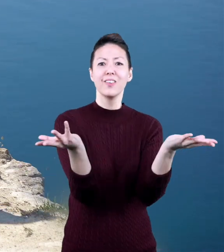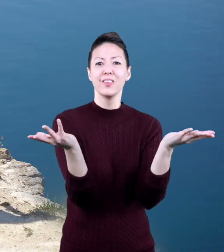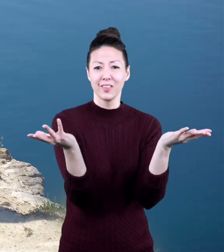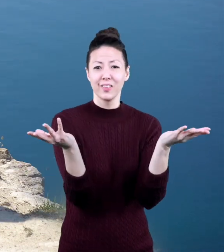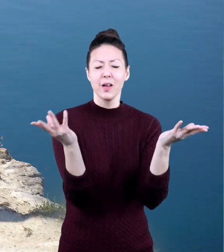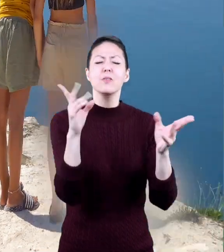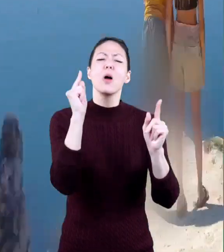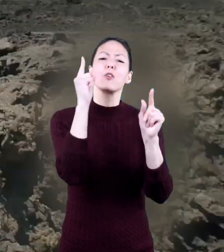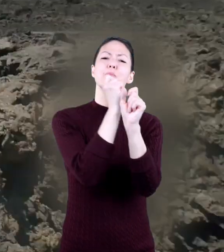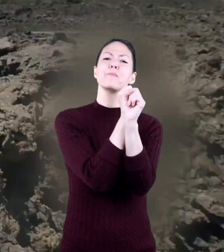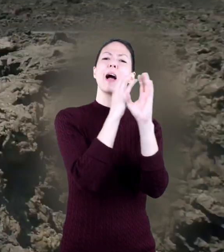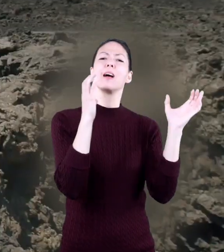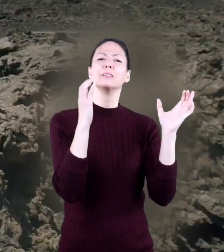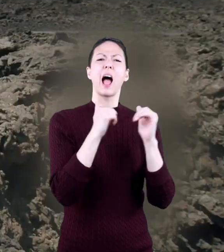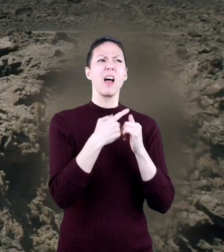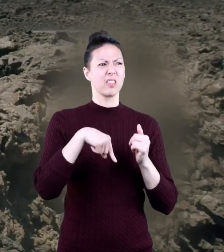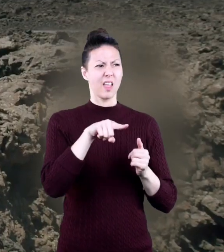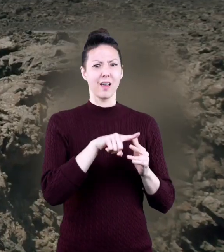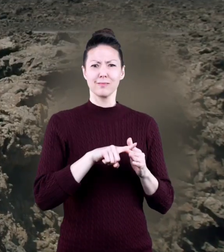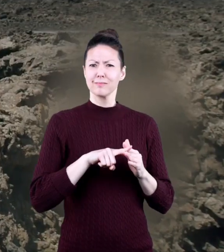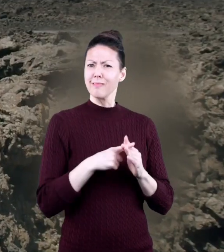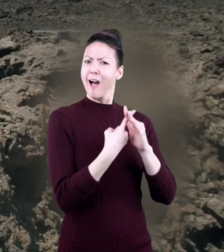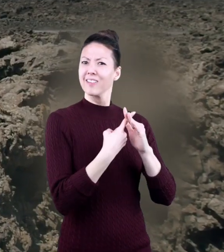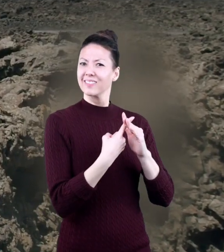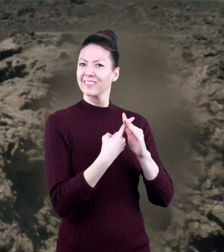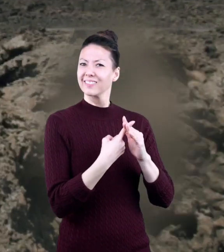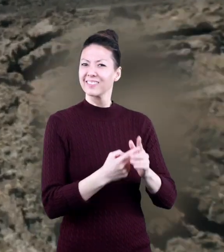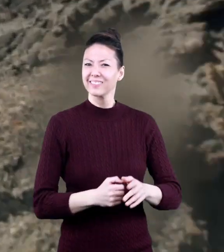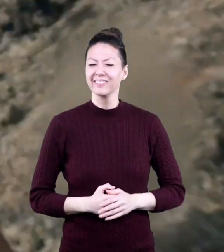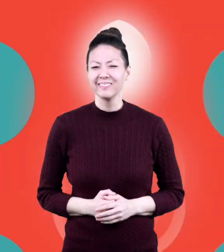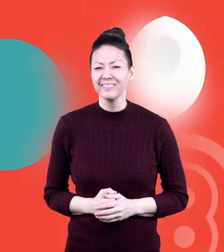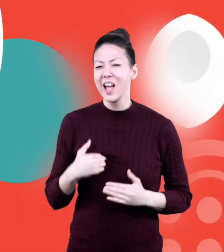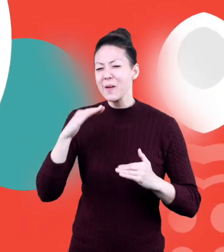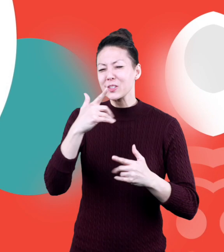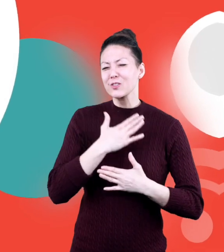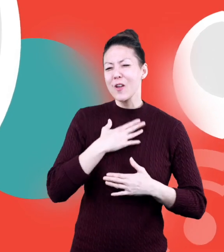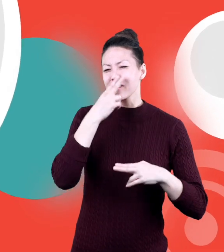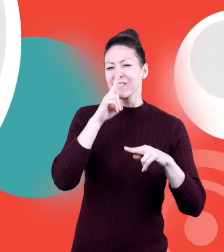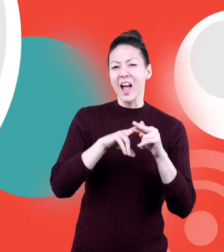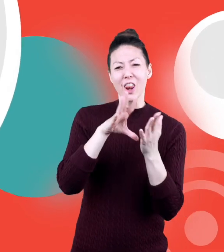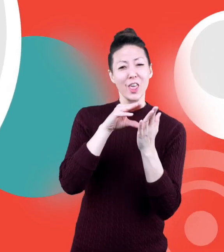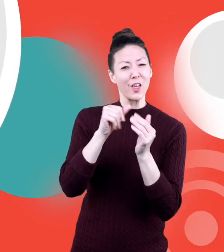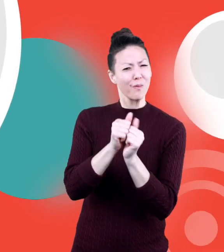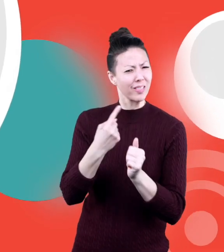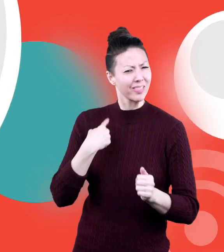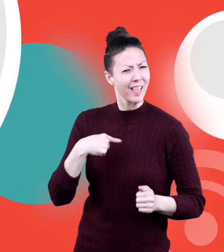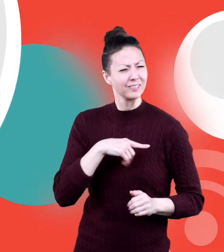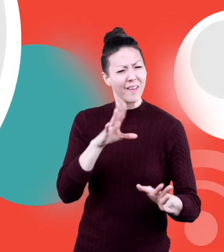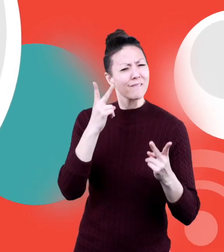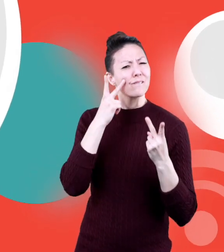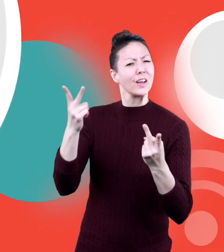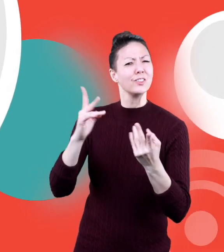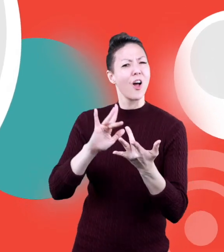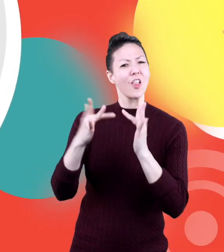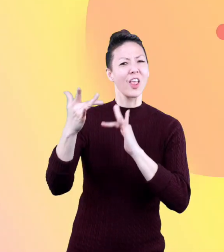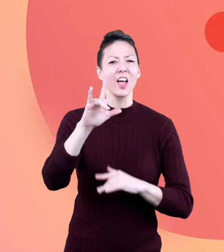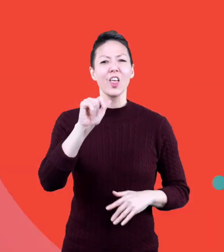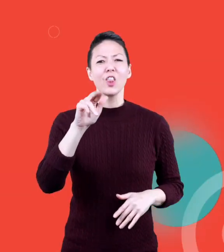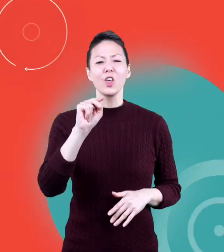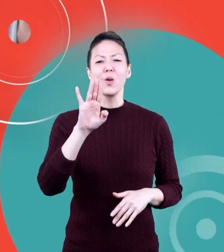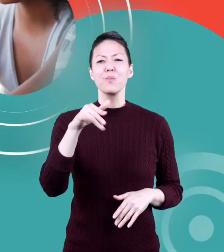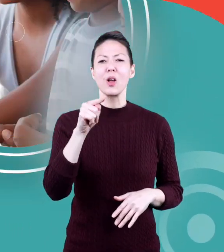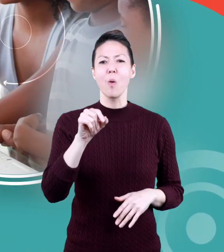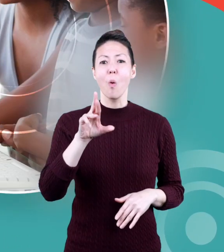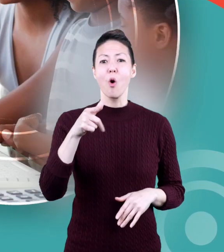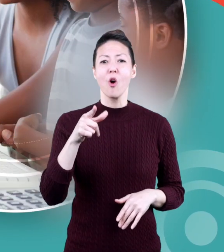around you, and try to imagine how they all began. Hope you had fun learning with us. Visit us